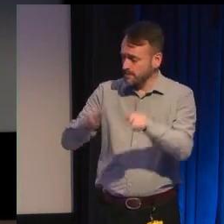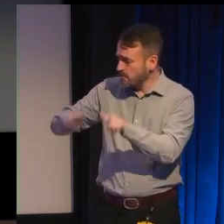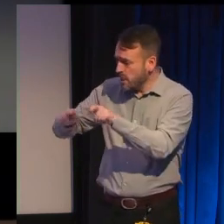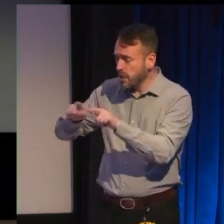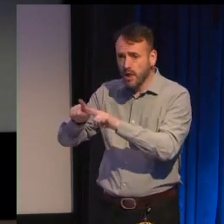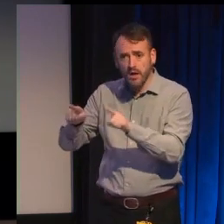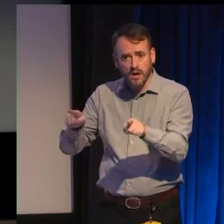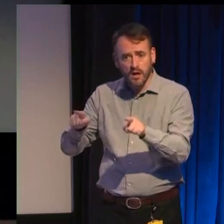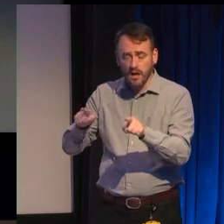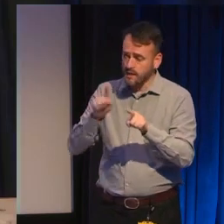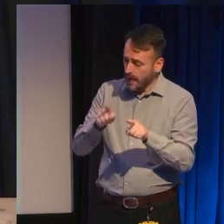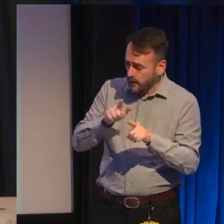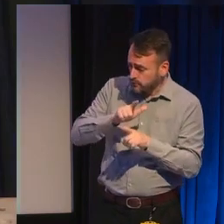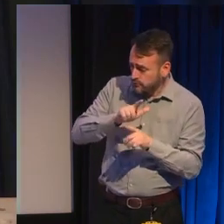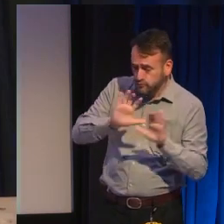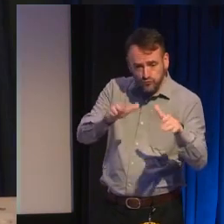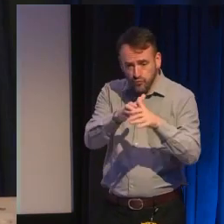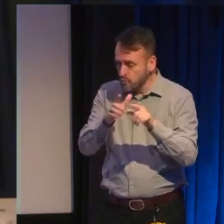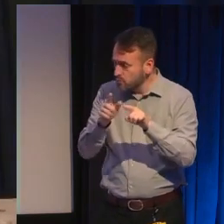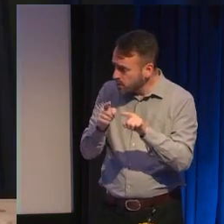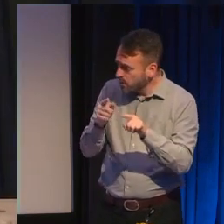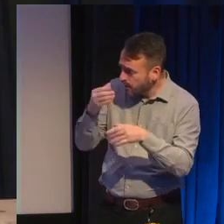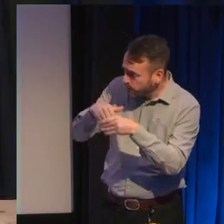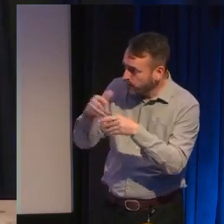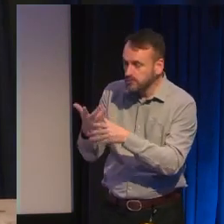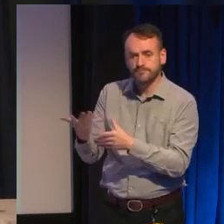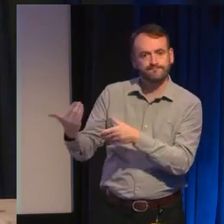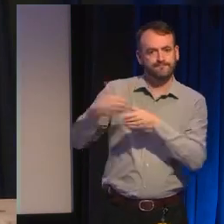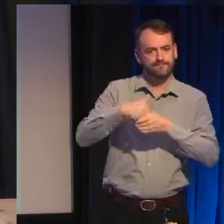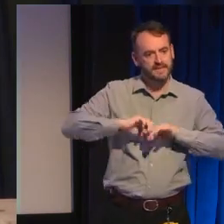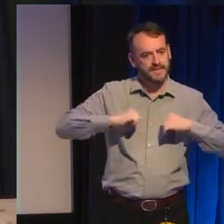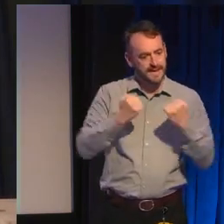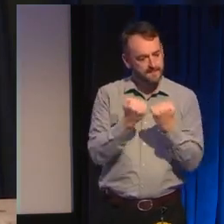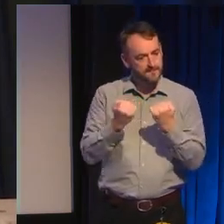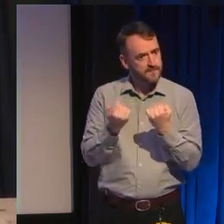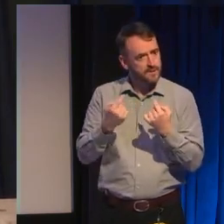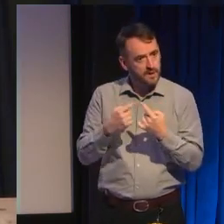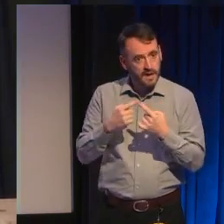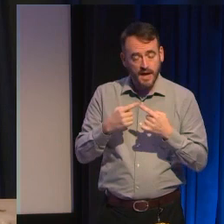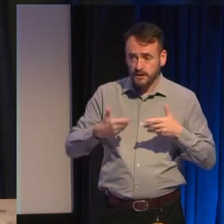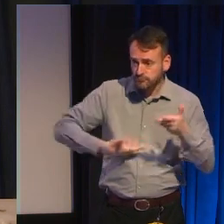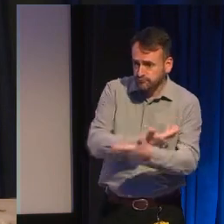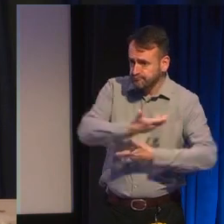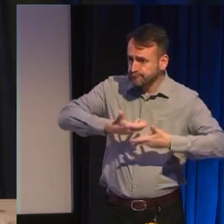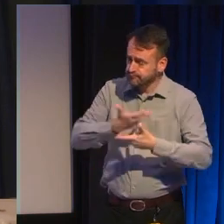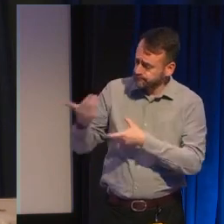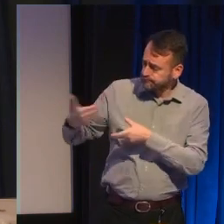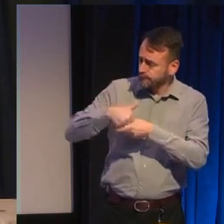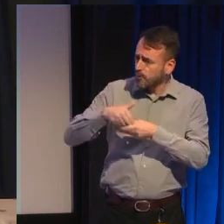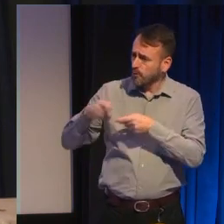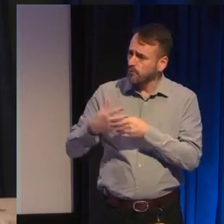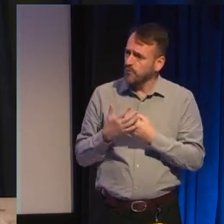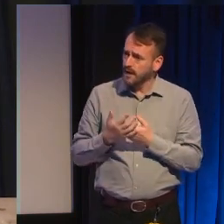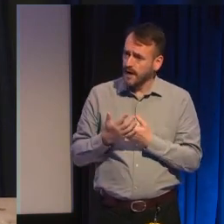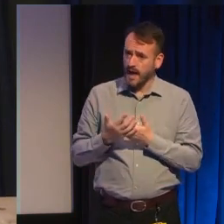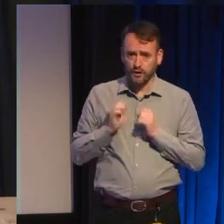experience that you want to represent get those people in the room and give them creative control look at the team around you and